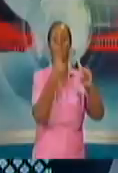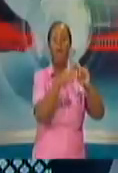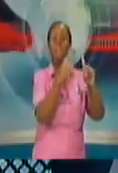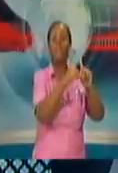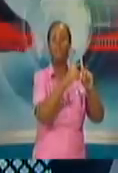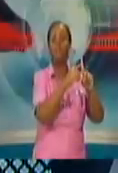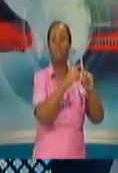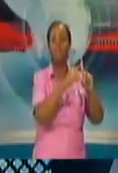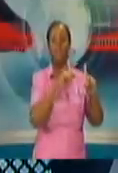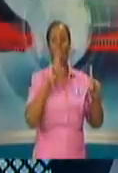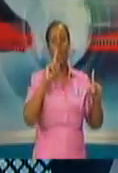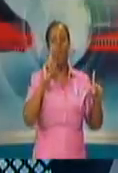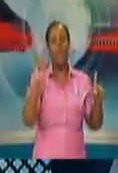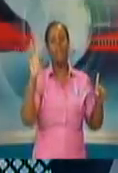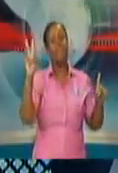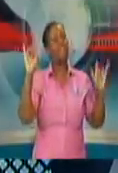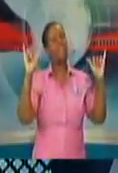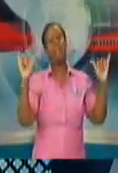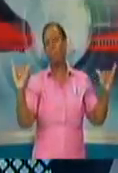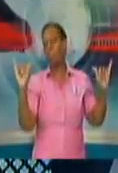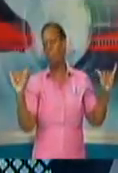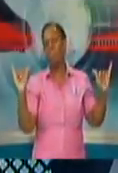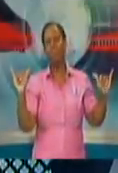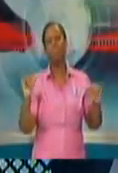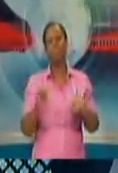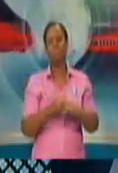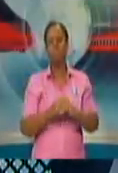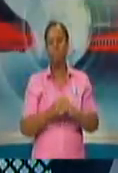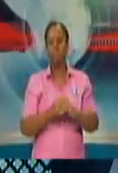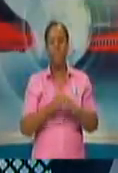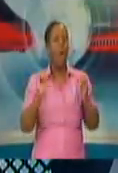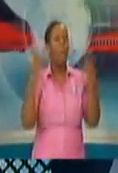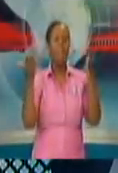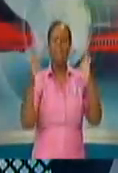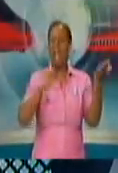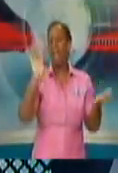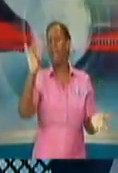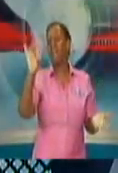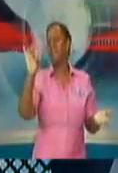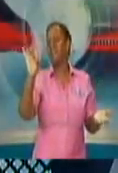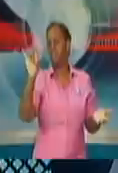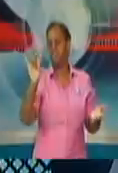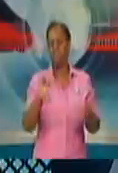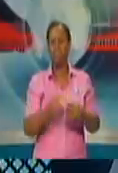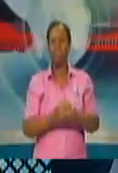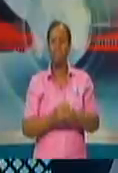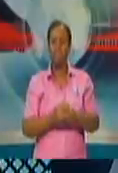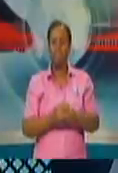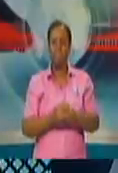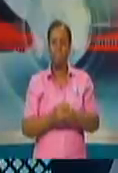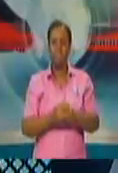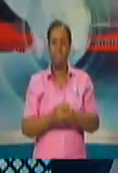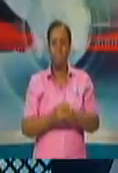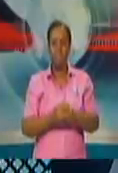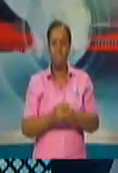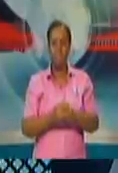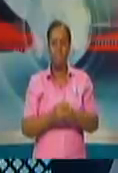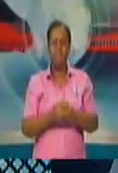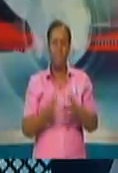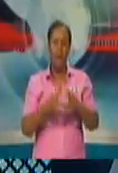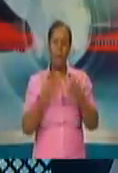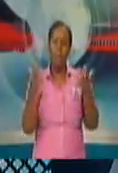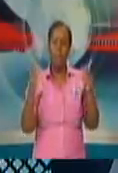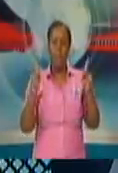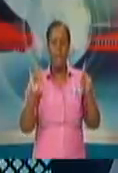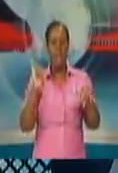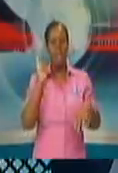Number of deaths due to COVID in Trinidad and Tobago, 8. Number of patients that remain in hospital